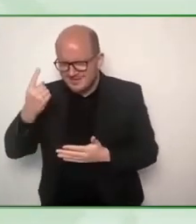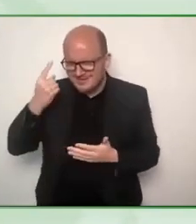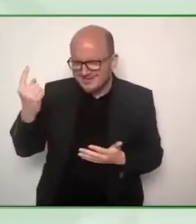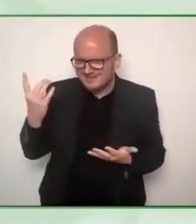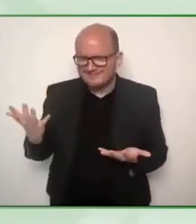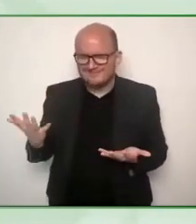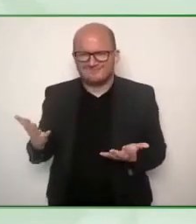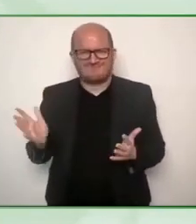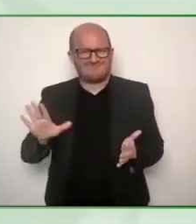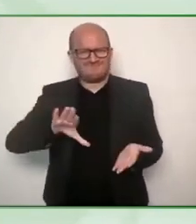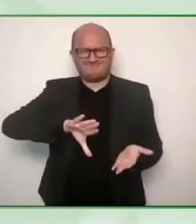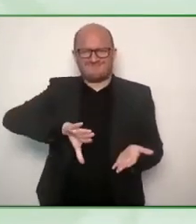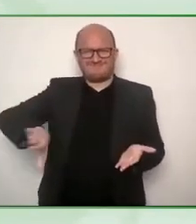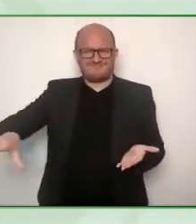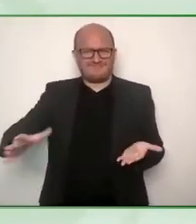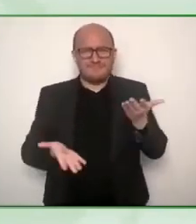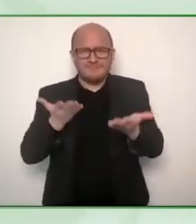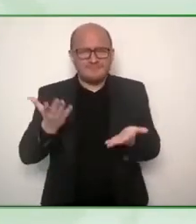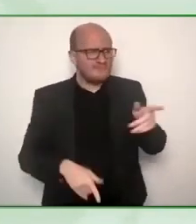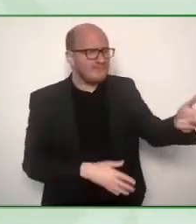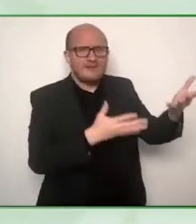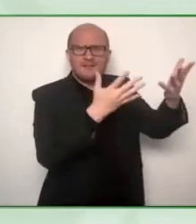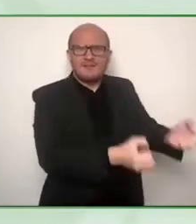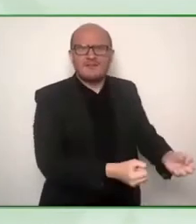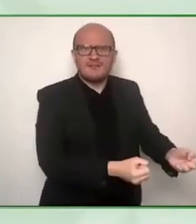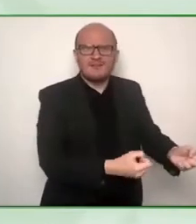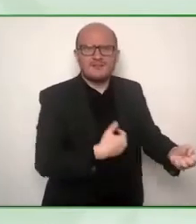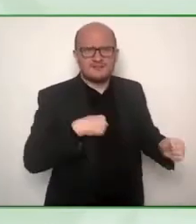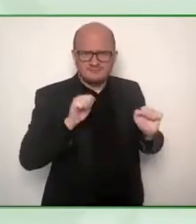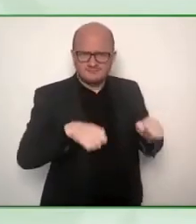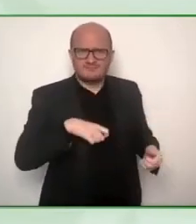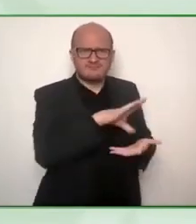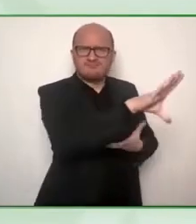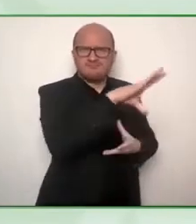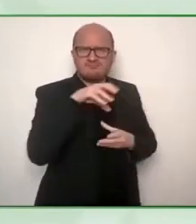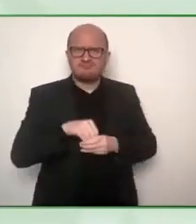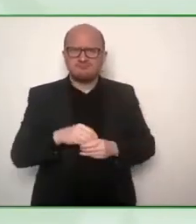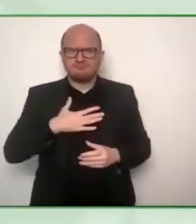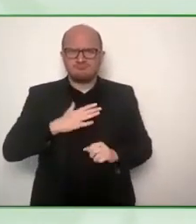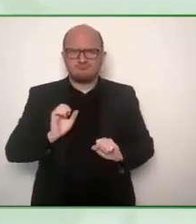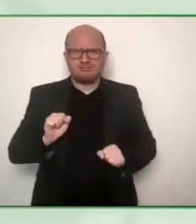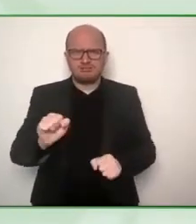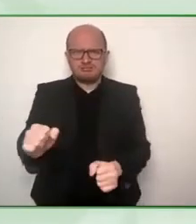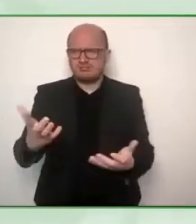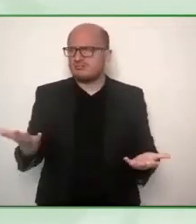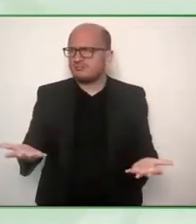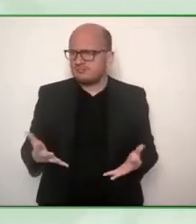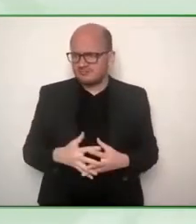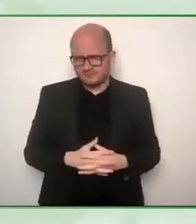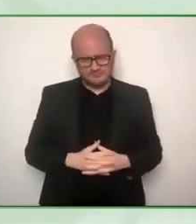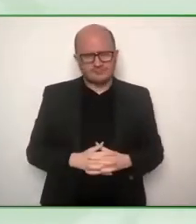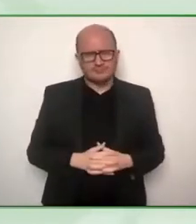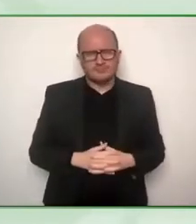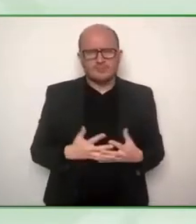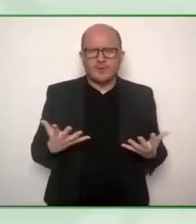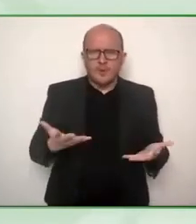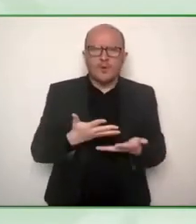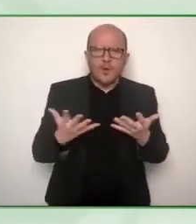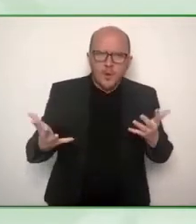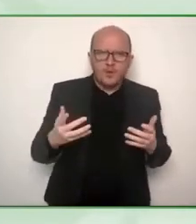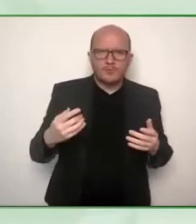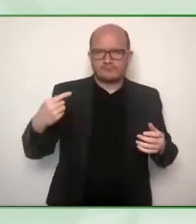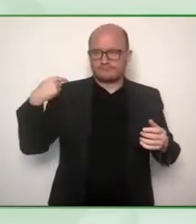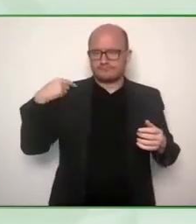as we all know there have been some major changes over these last couple of years not only because of the